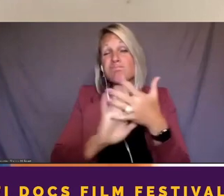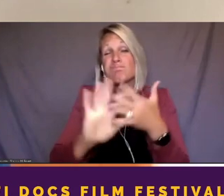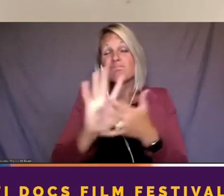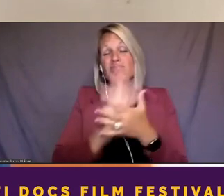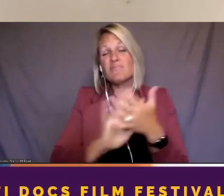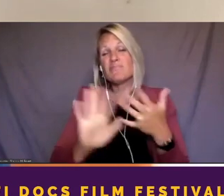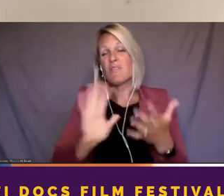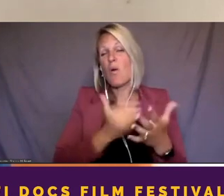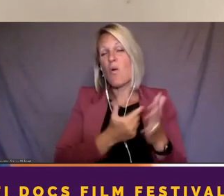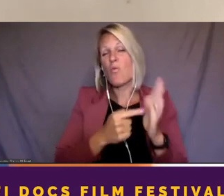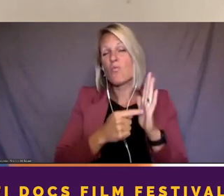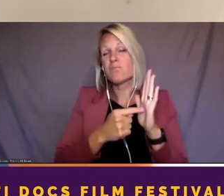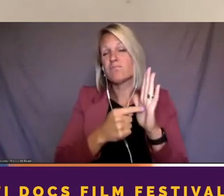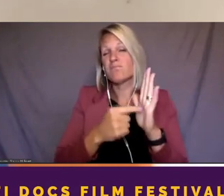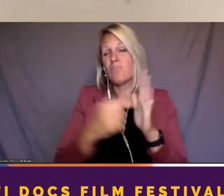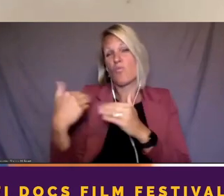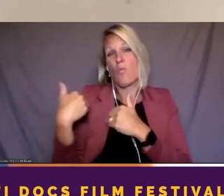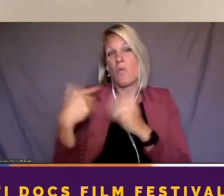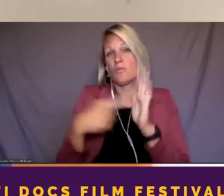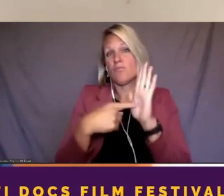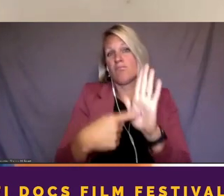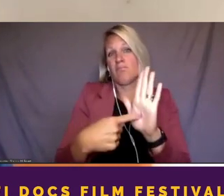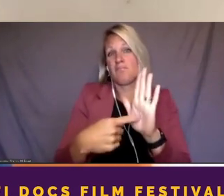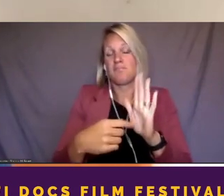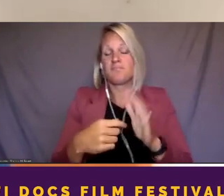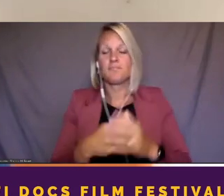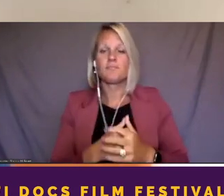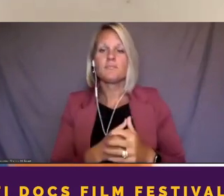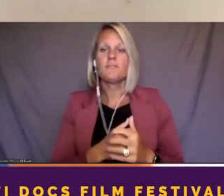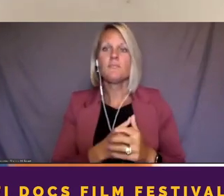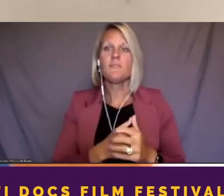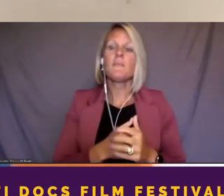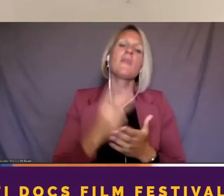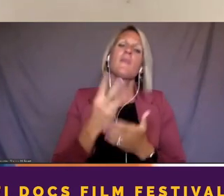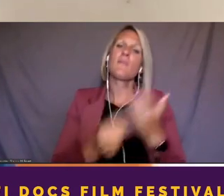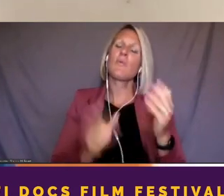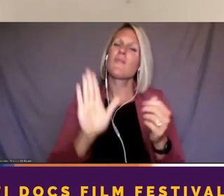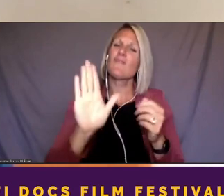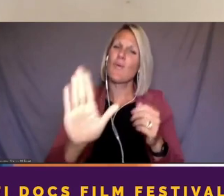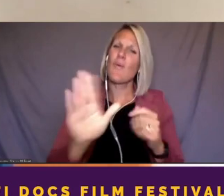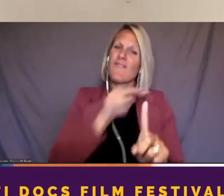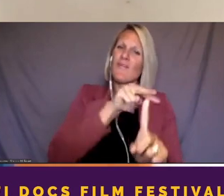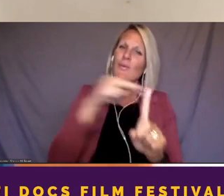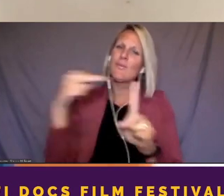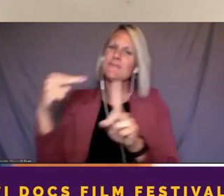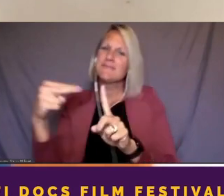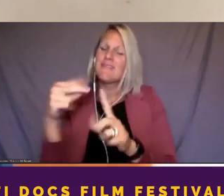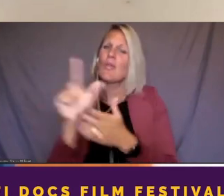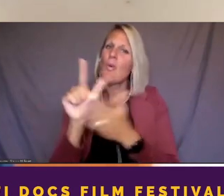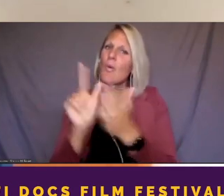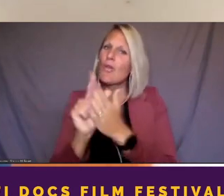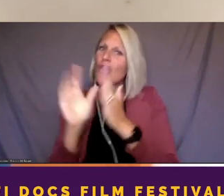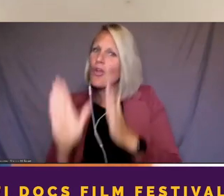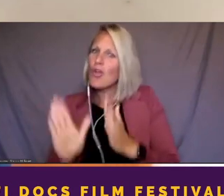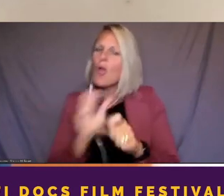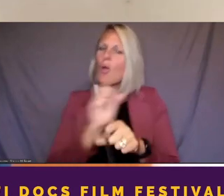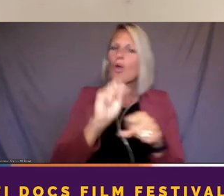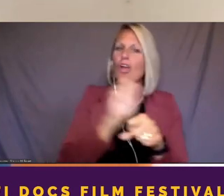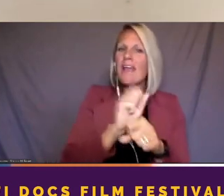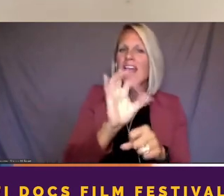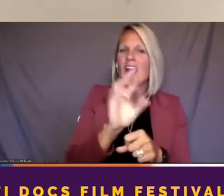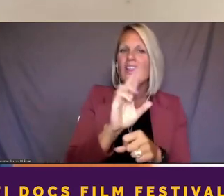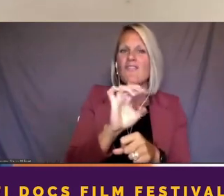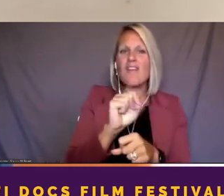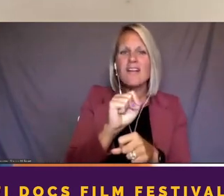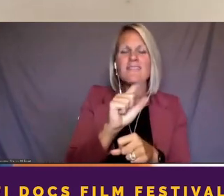you're working with both of your lenses working, you know, at frontline, often with incredibly seasoned veteran reporters, and then working at the clinic